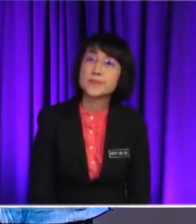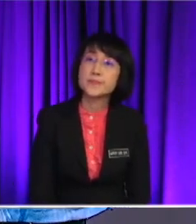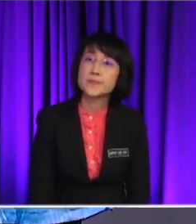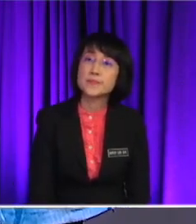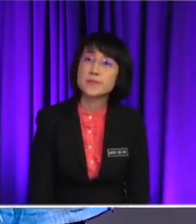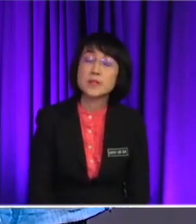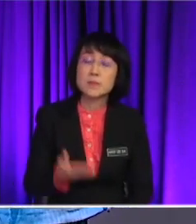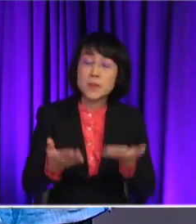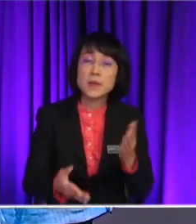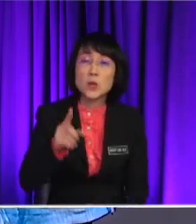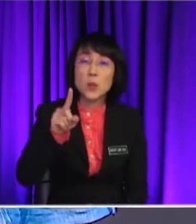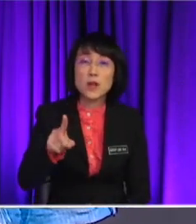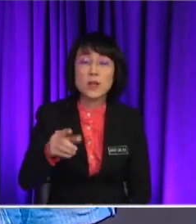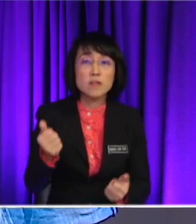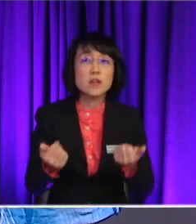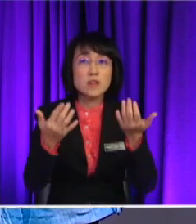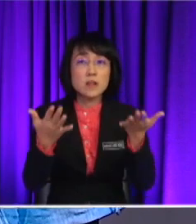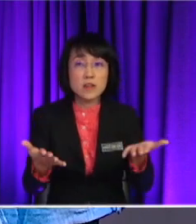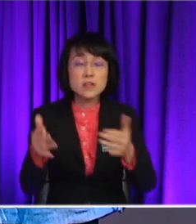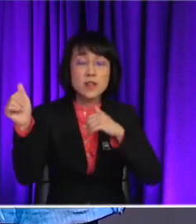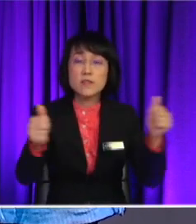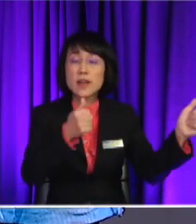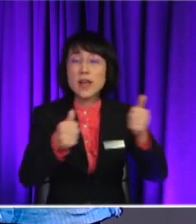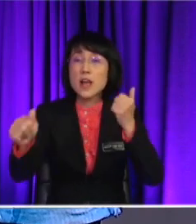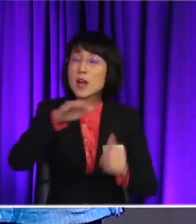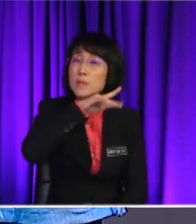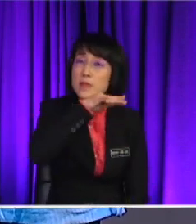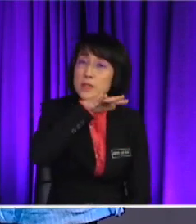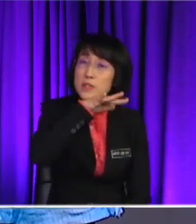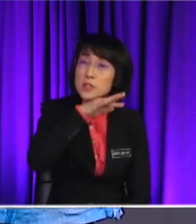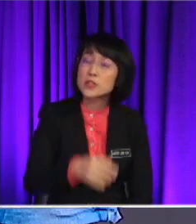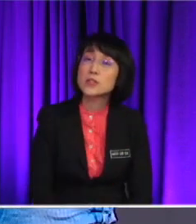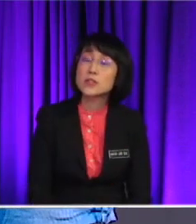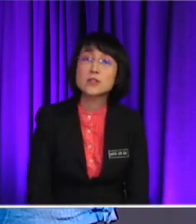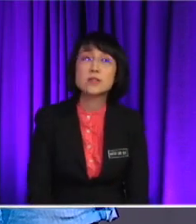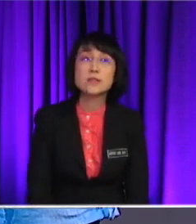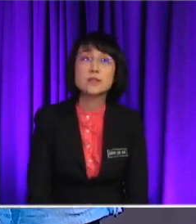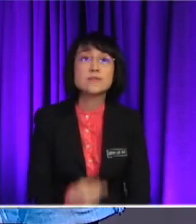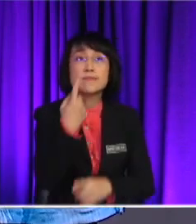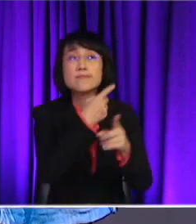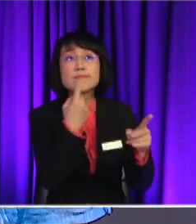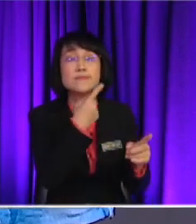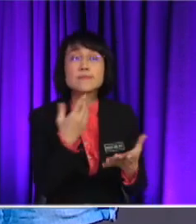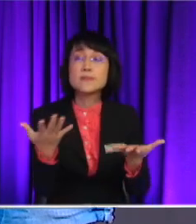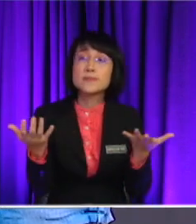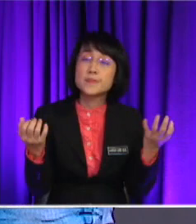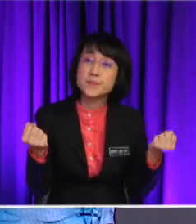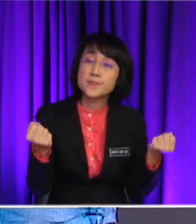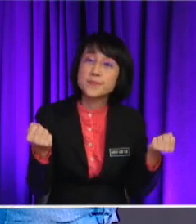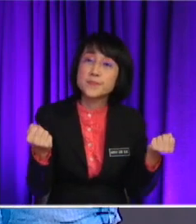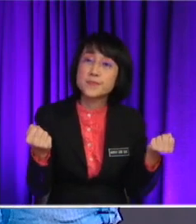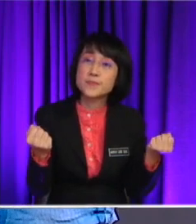the cause for our air pollution. Yeah. Is there anyone here, my pupils here, would like to